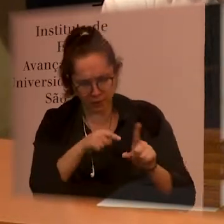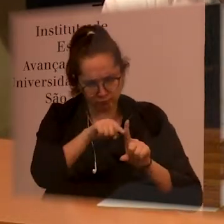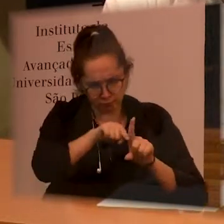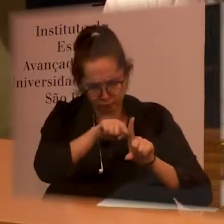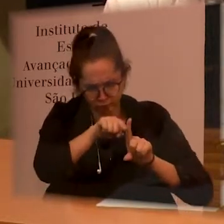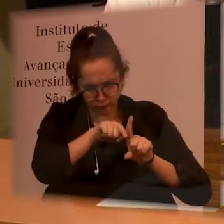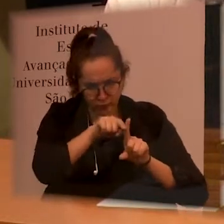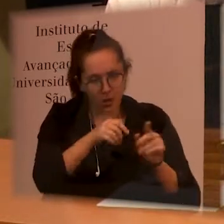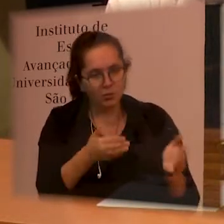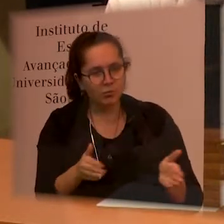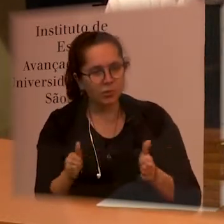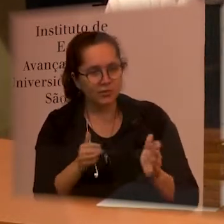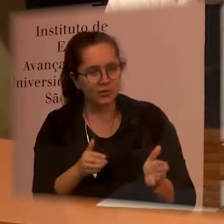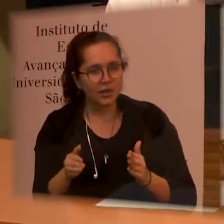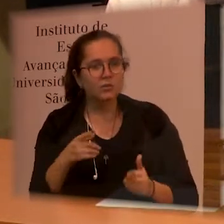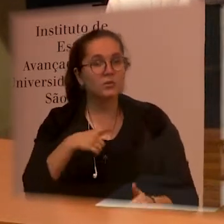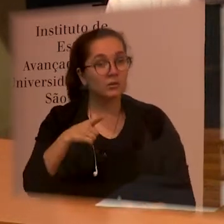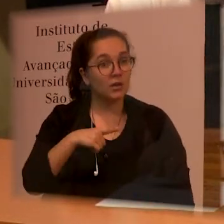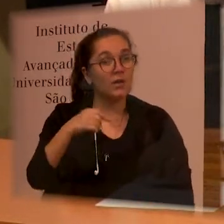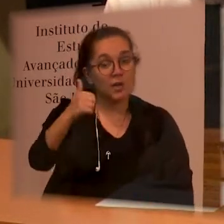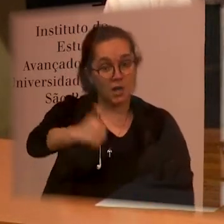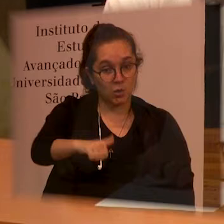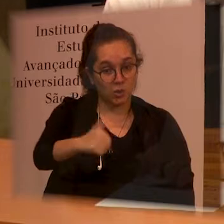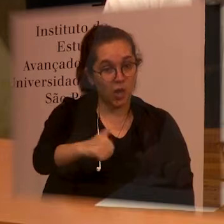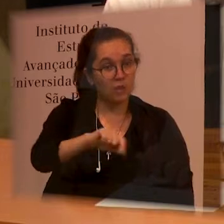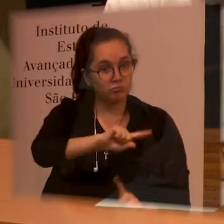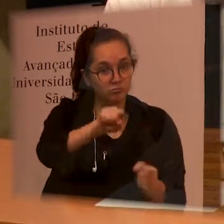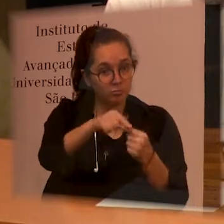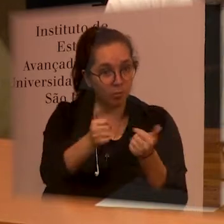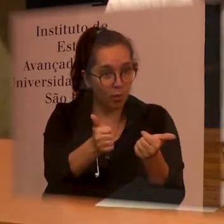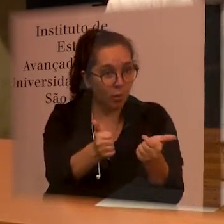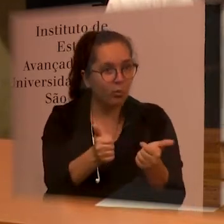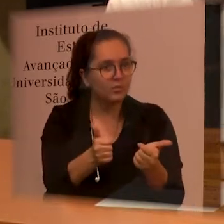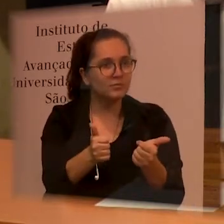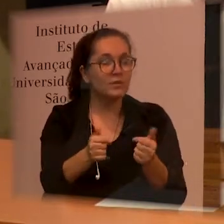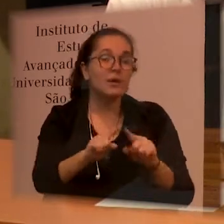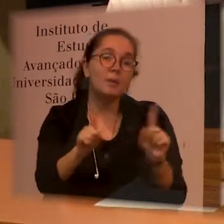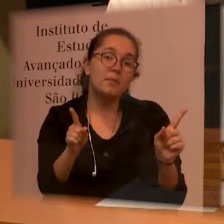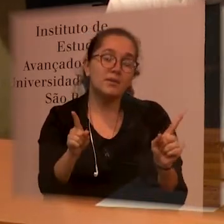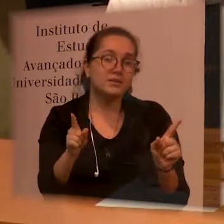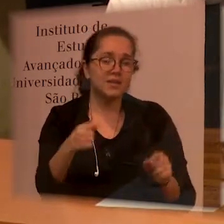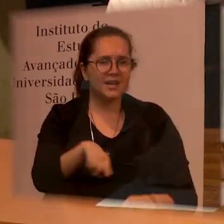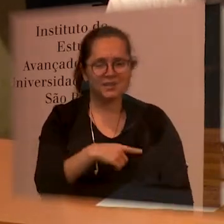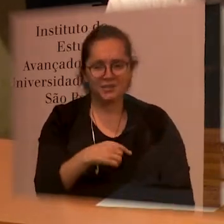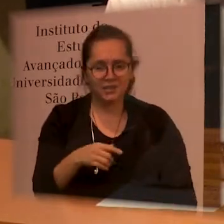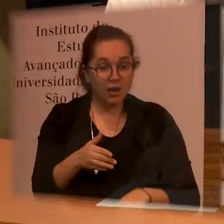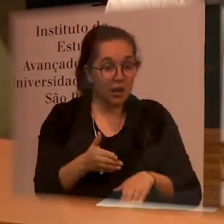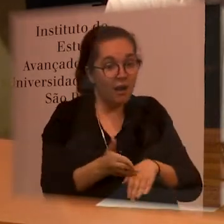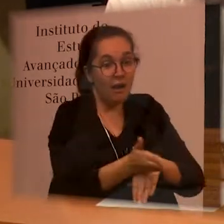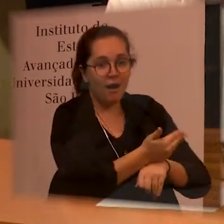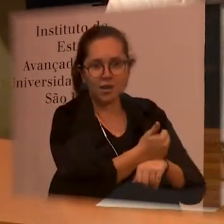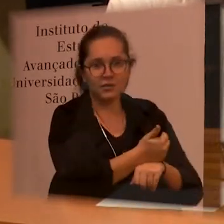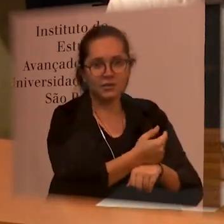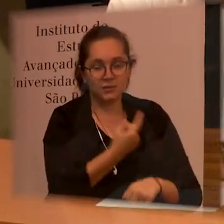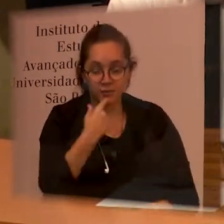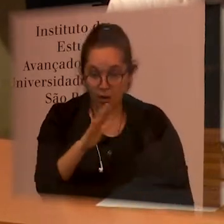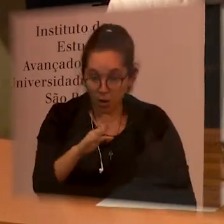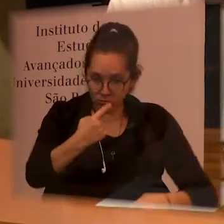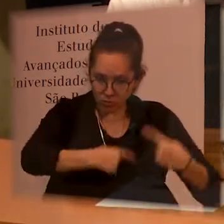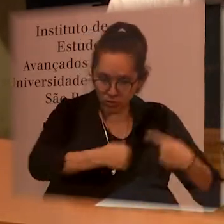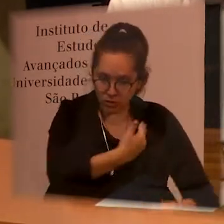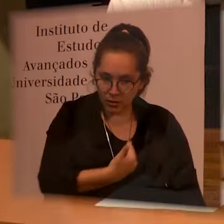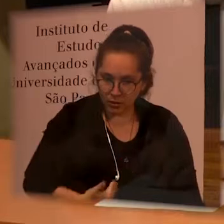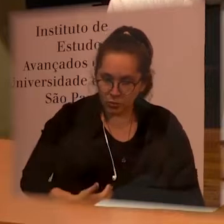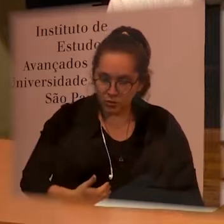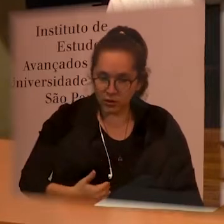results like the indicators that lead to good results but we don't measure the success of our public policies